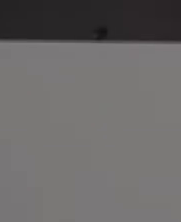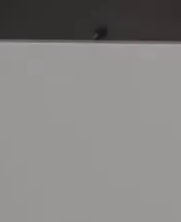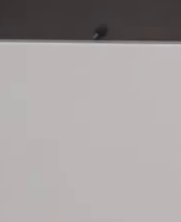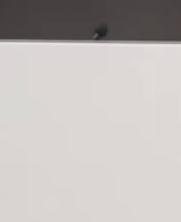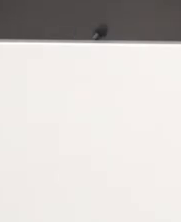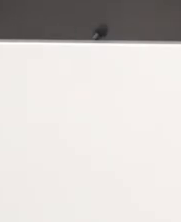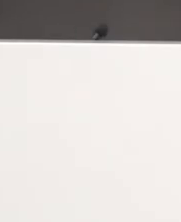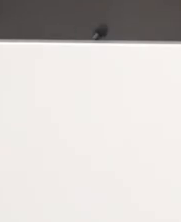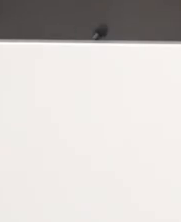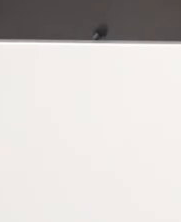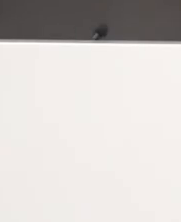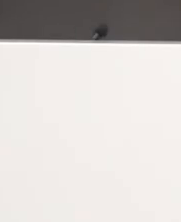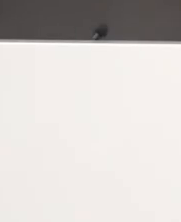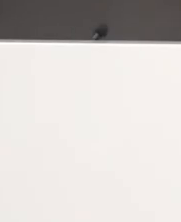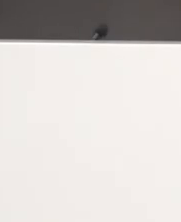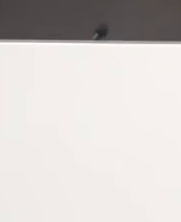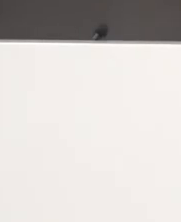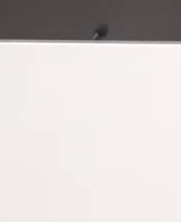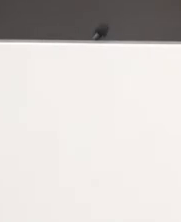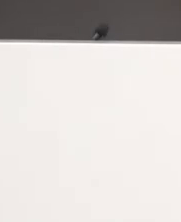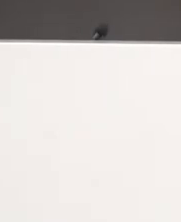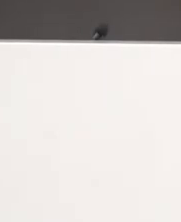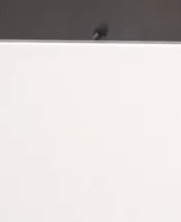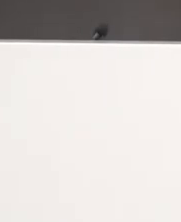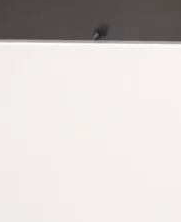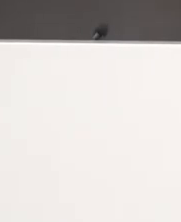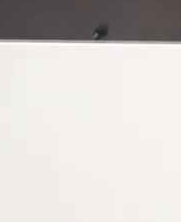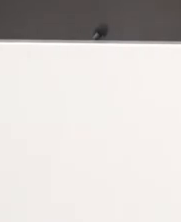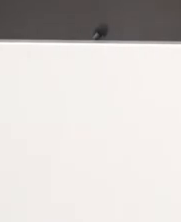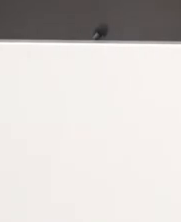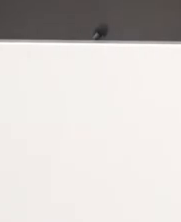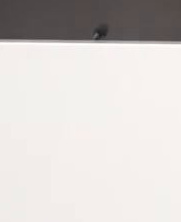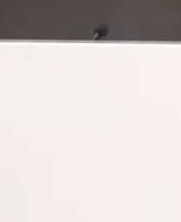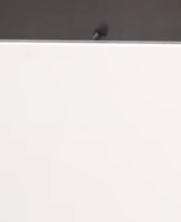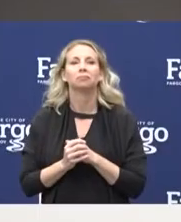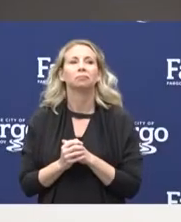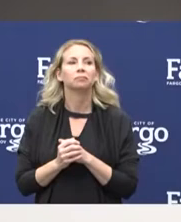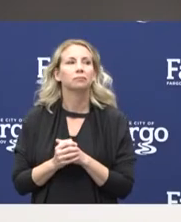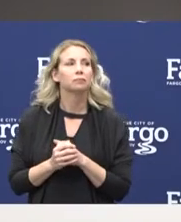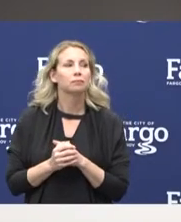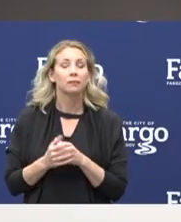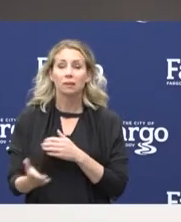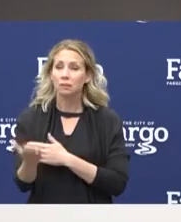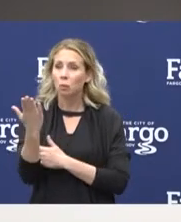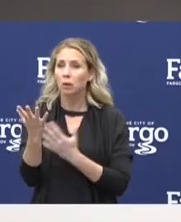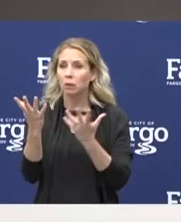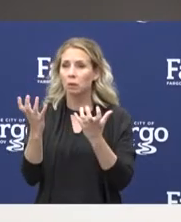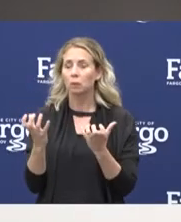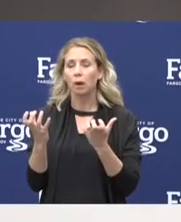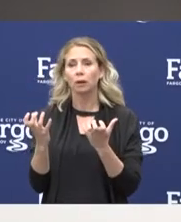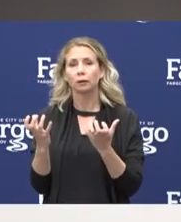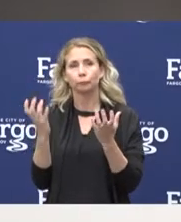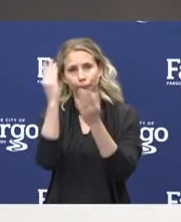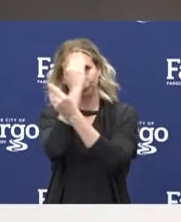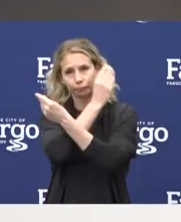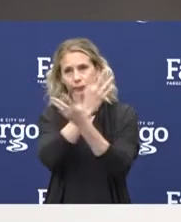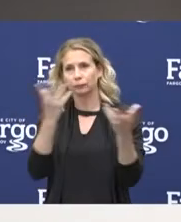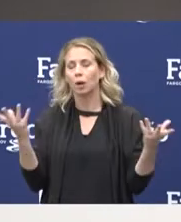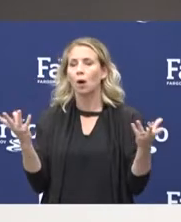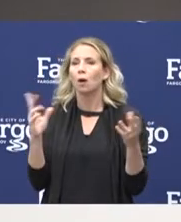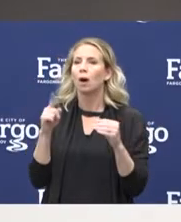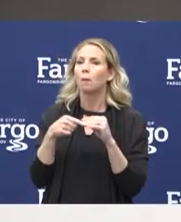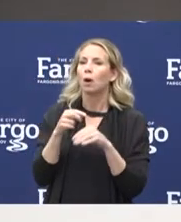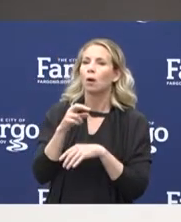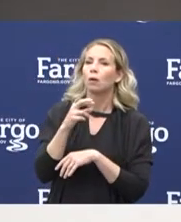Good morning to everybody and all our participants. This morning we'd like to offer some insight on one of the Red River Valley COVID